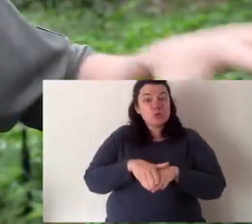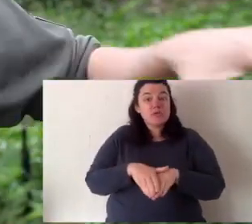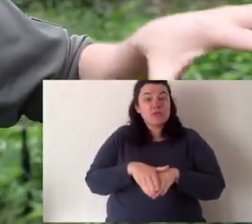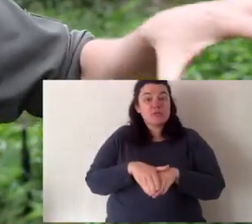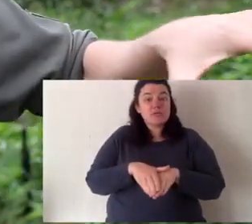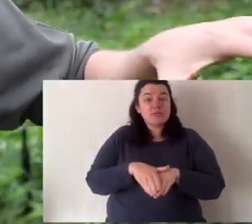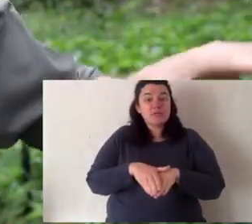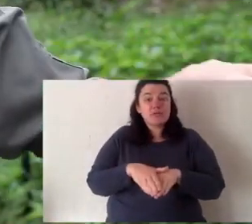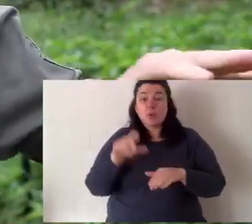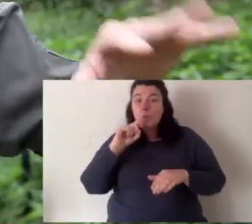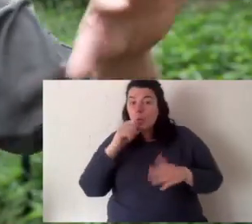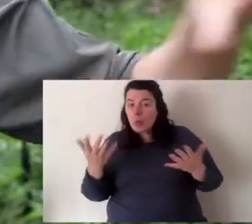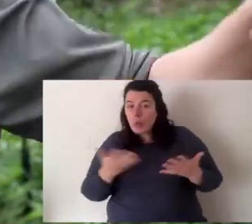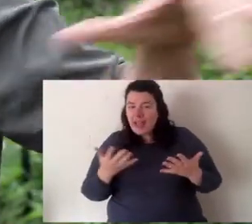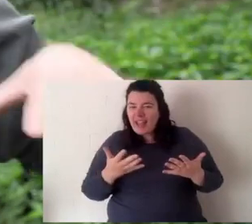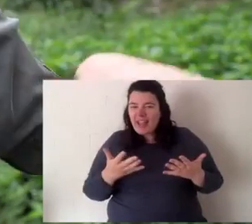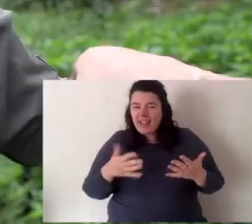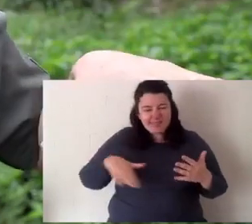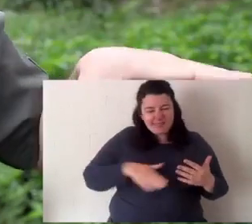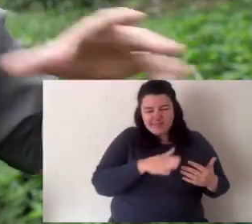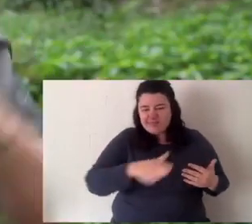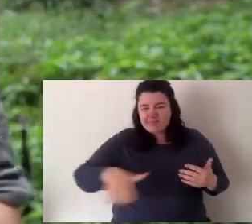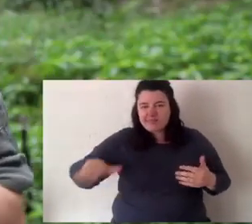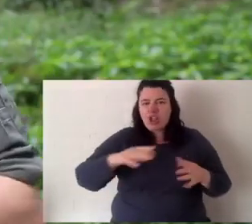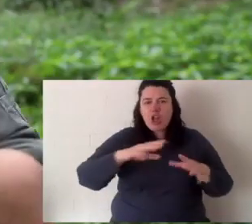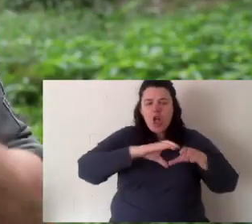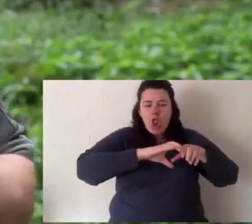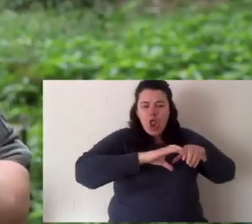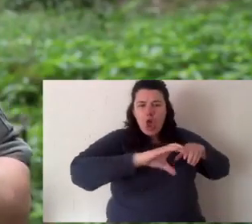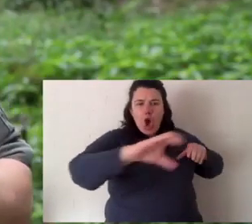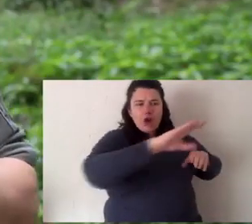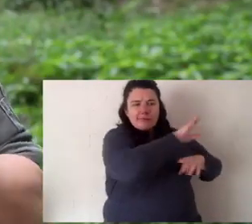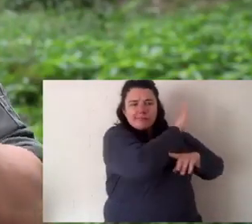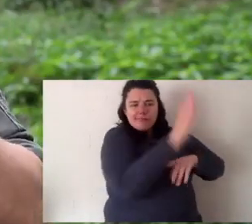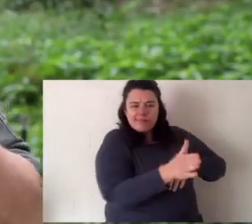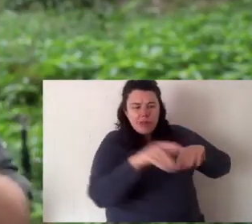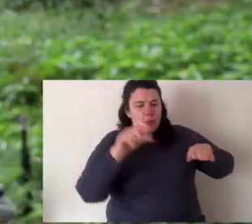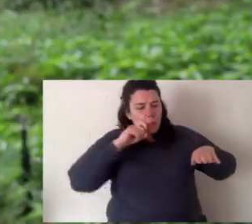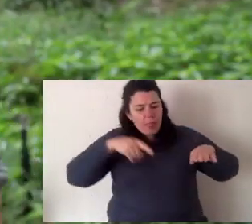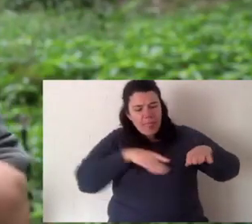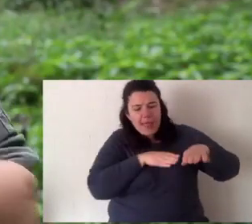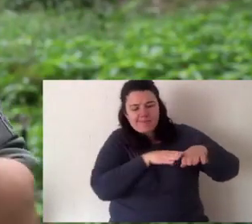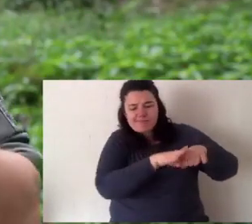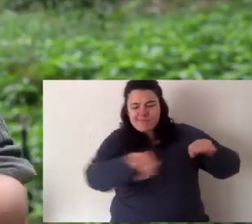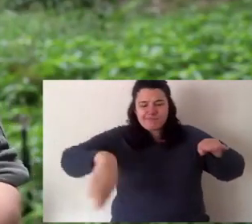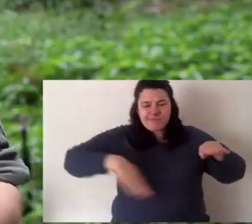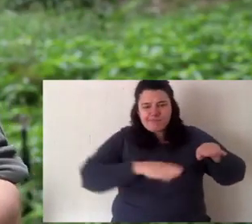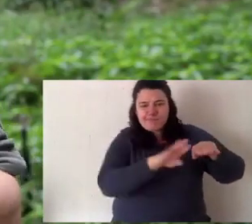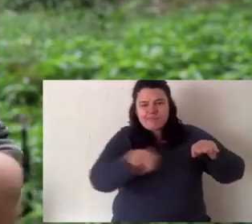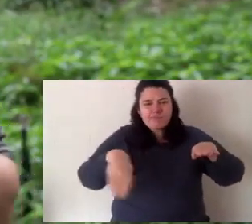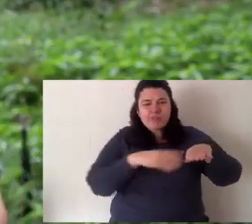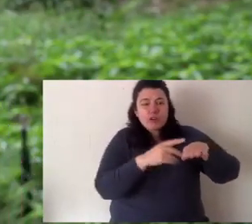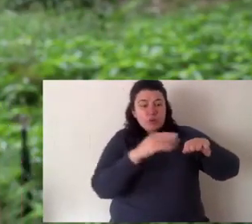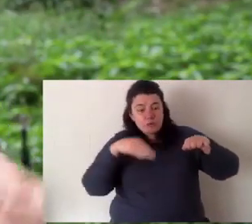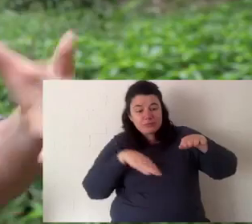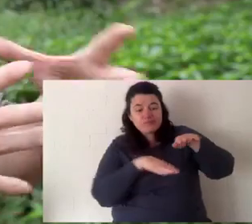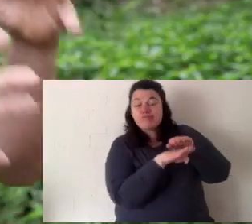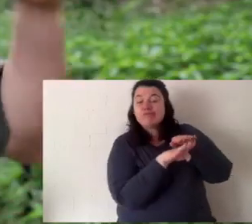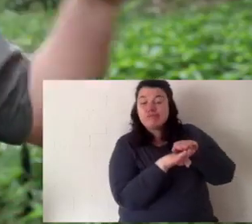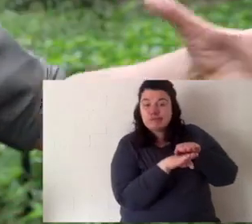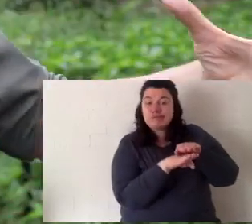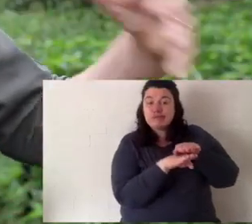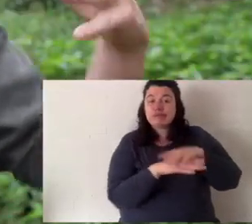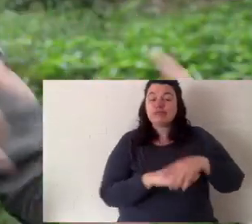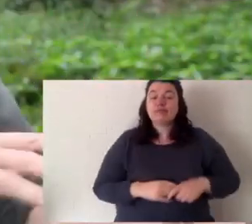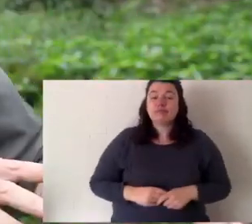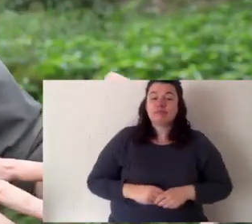preferred spots of the waterway. Up in the reeds, hiding. The bigger, mature turtles, it's really common to find them around something like a